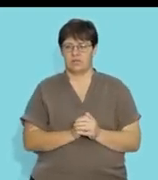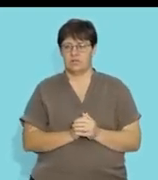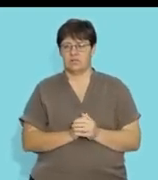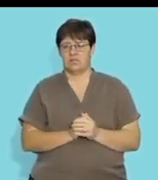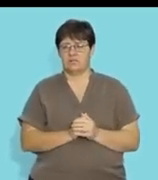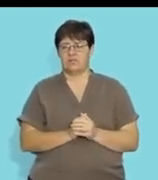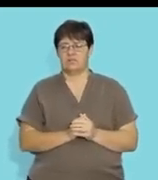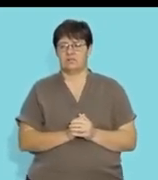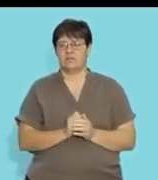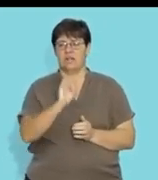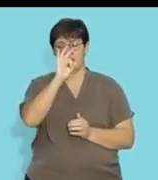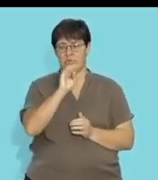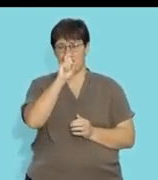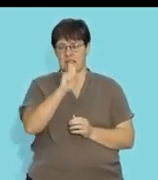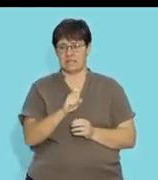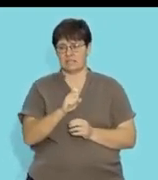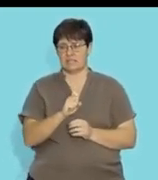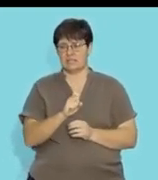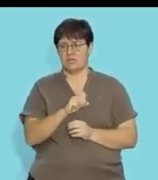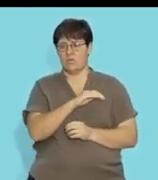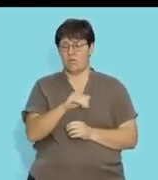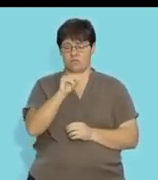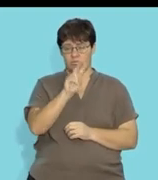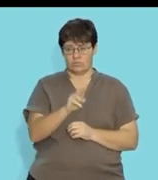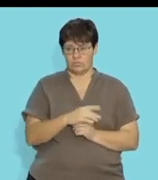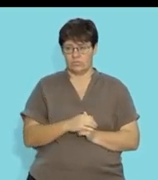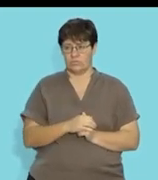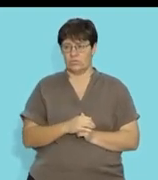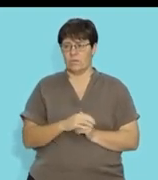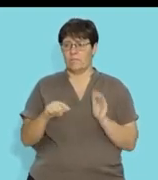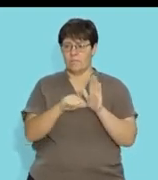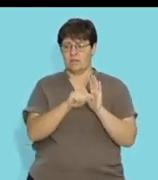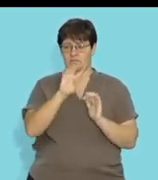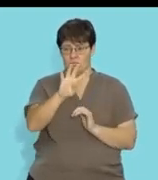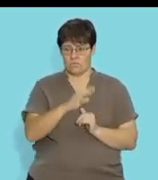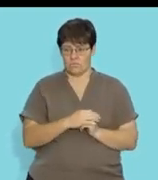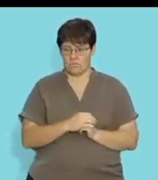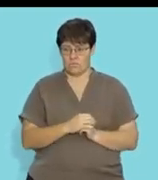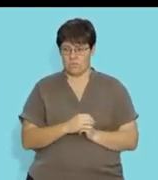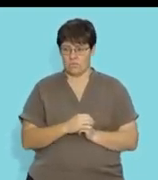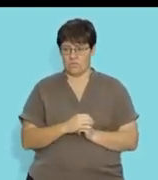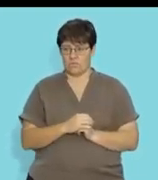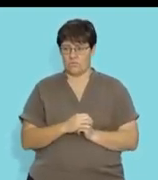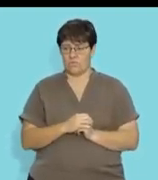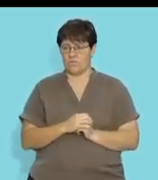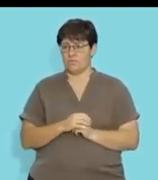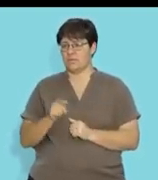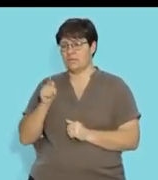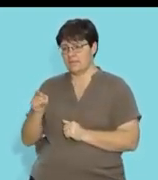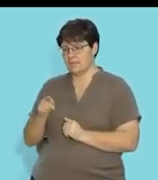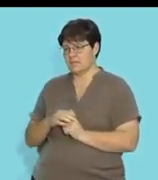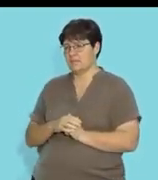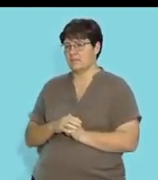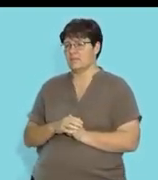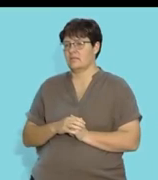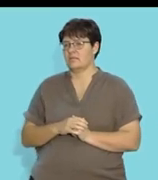3x over 2 minus 4, right? Then with this